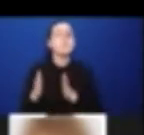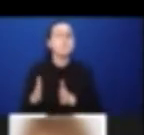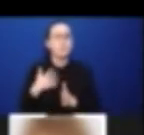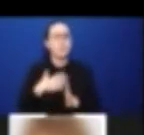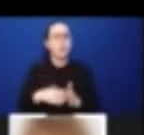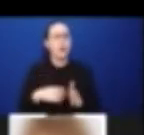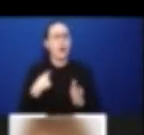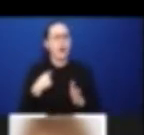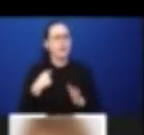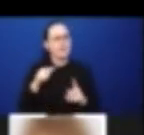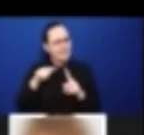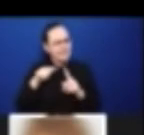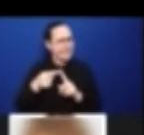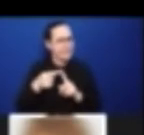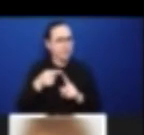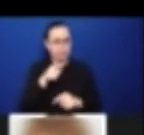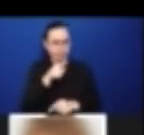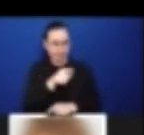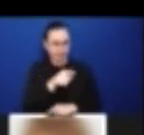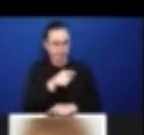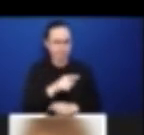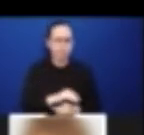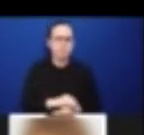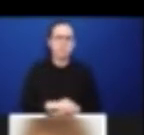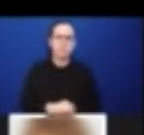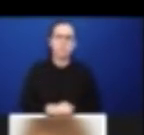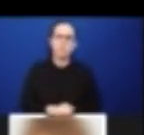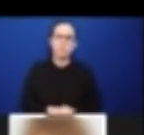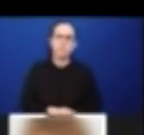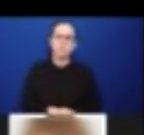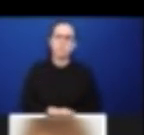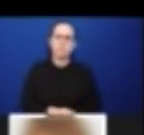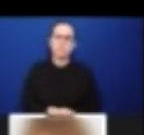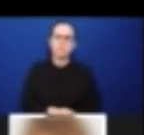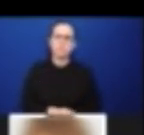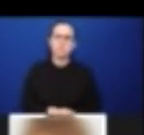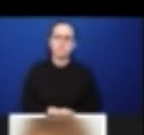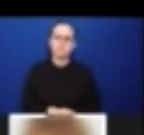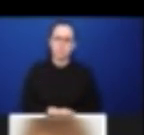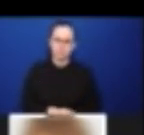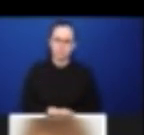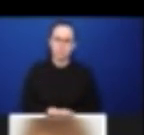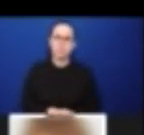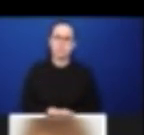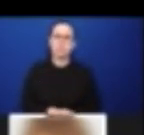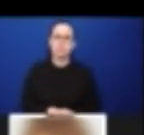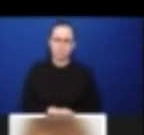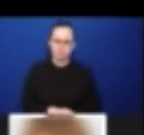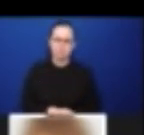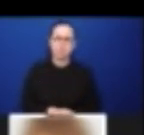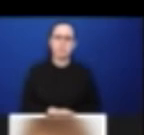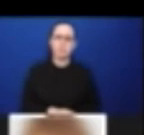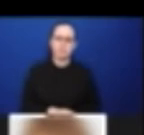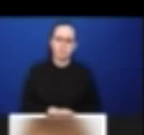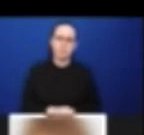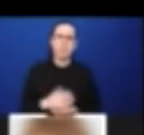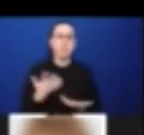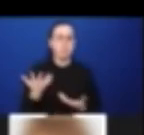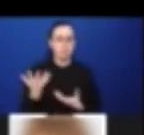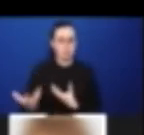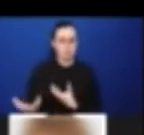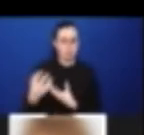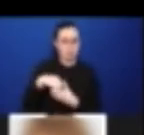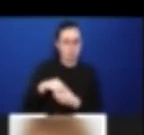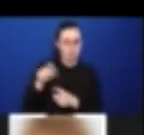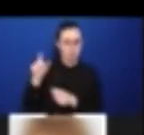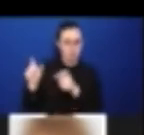note about including persons with disabilities in the, in, or so this is more about universal accessibility.